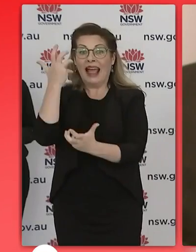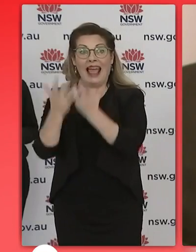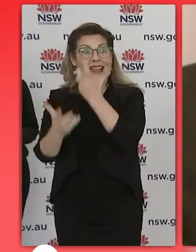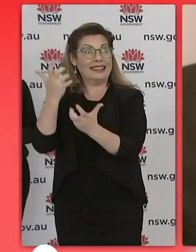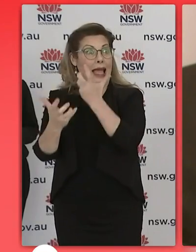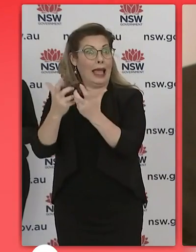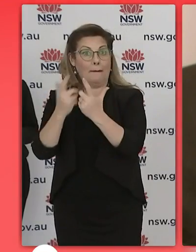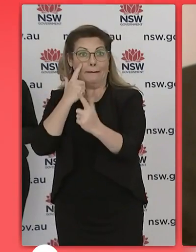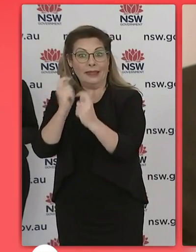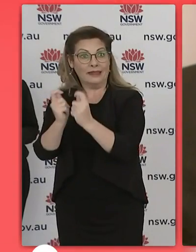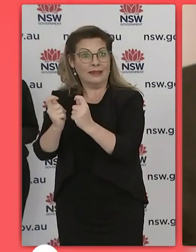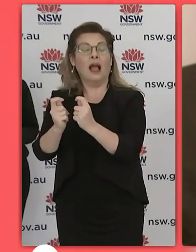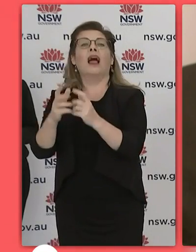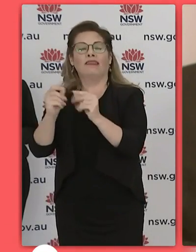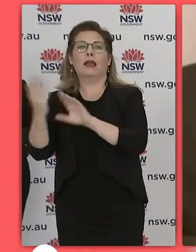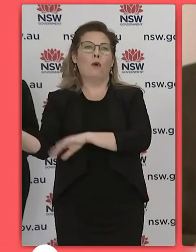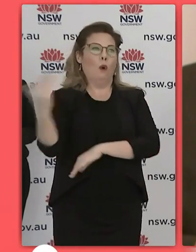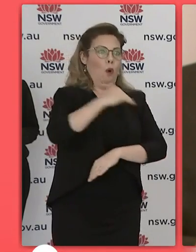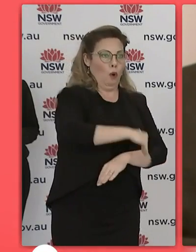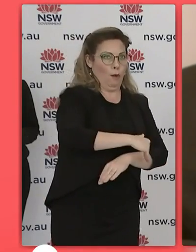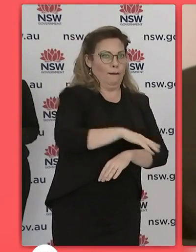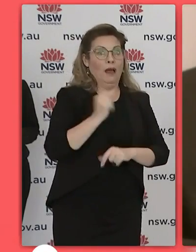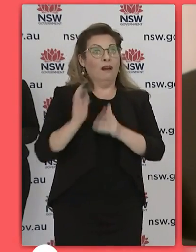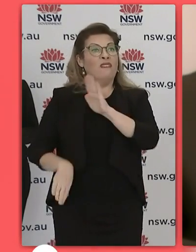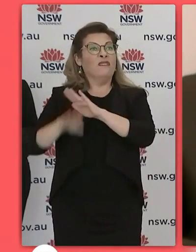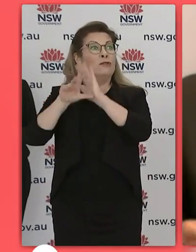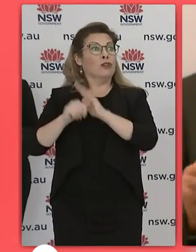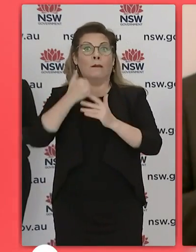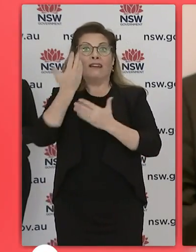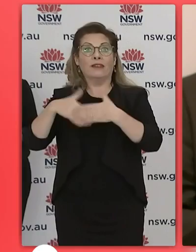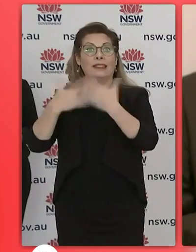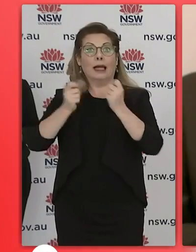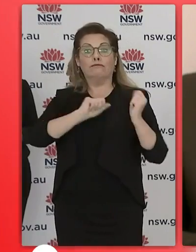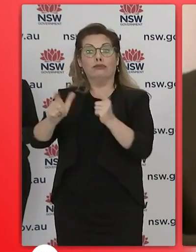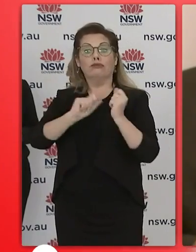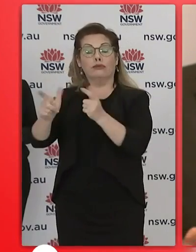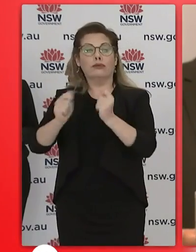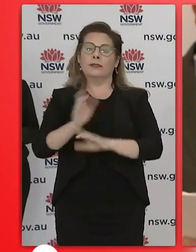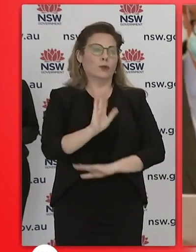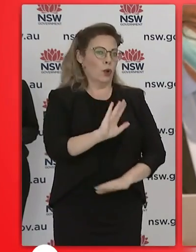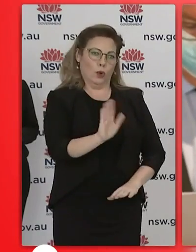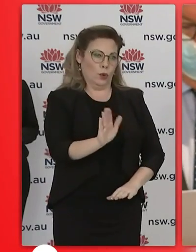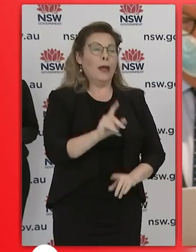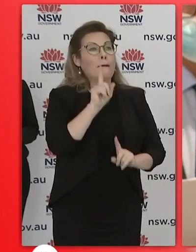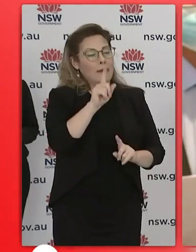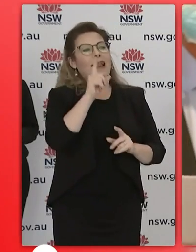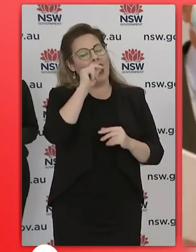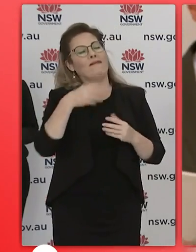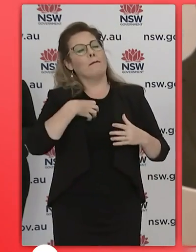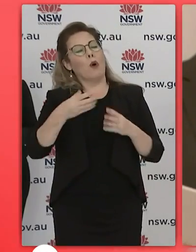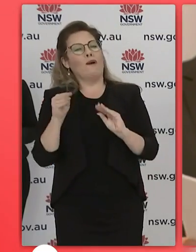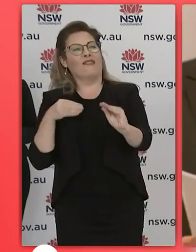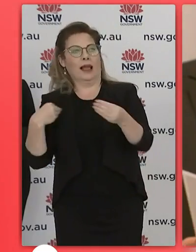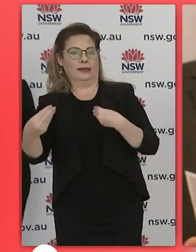classes but certainly it will be a level of presence to ensure that no students are disadvantaged in terms of acquiring their qualifications